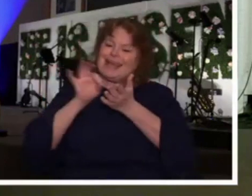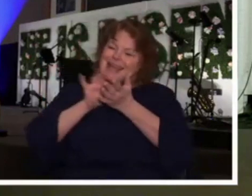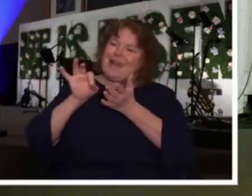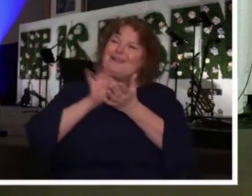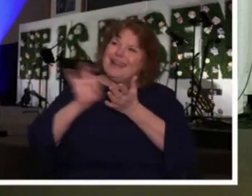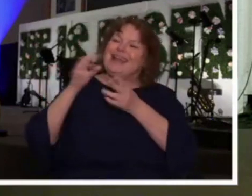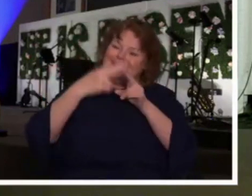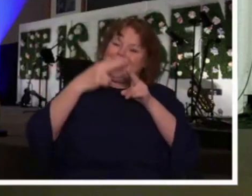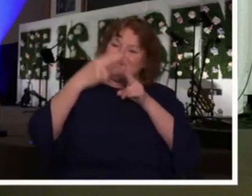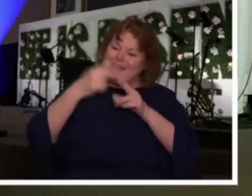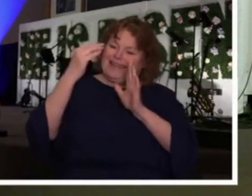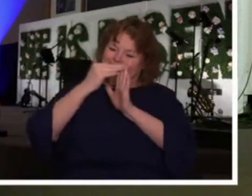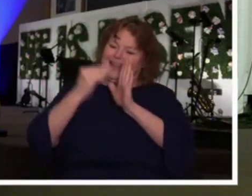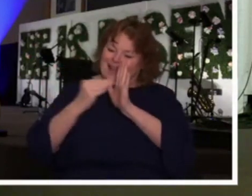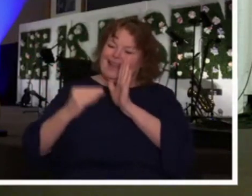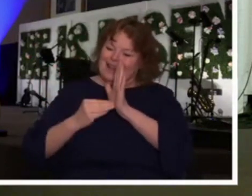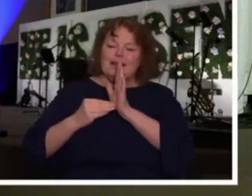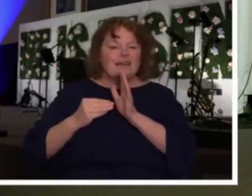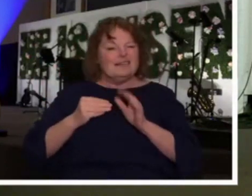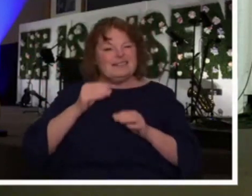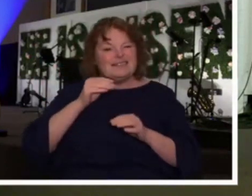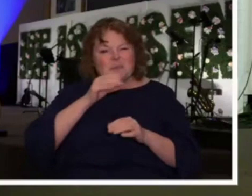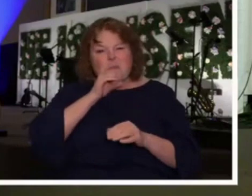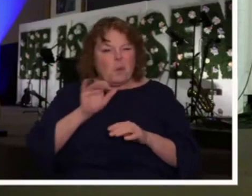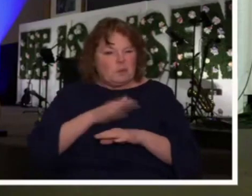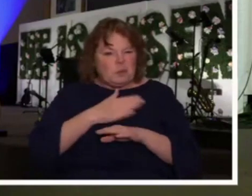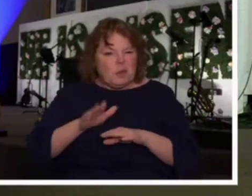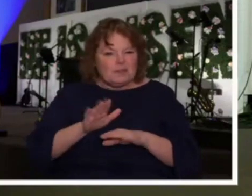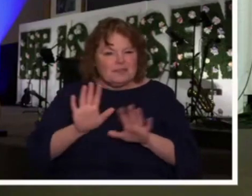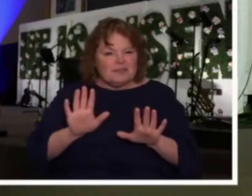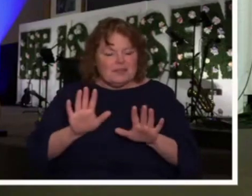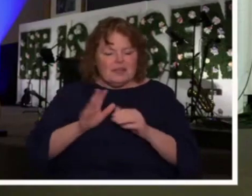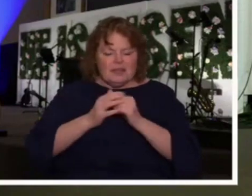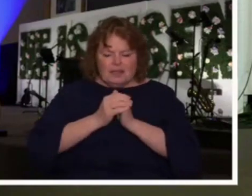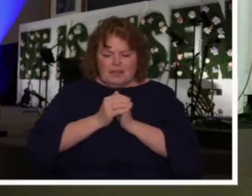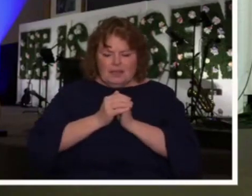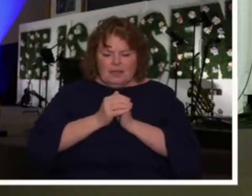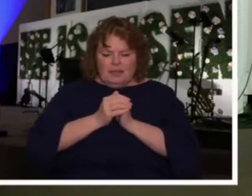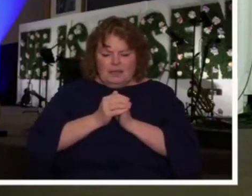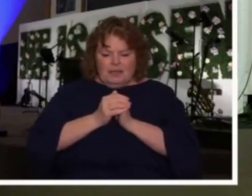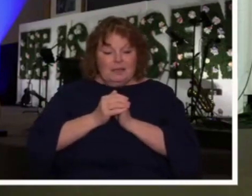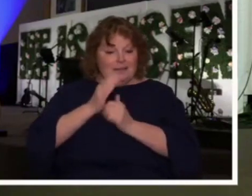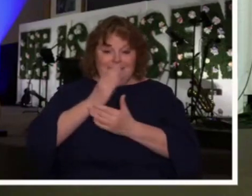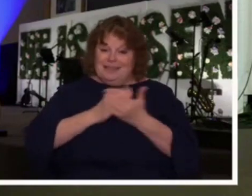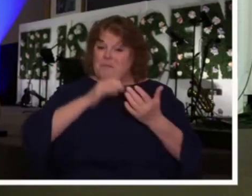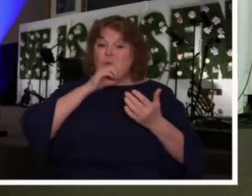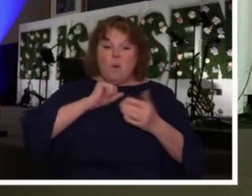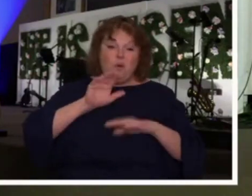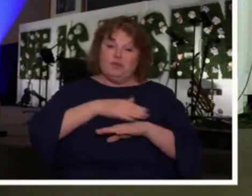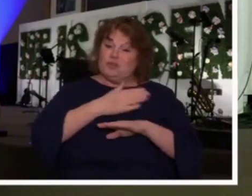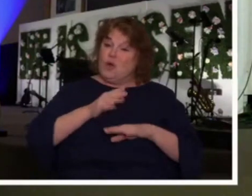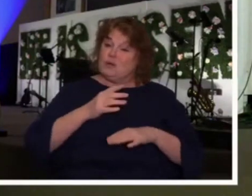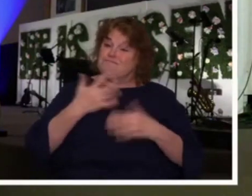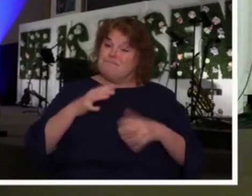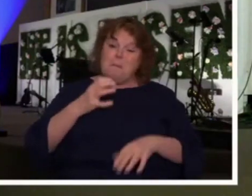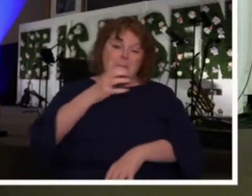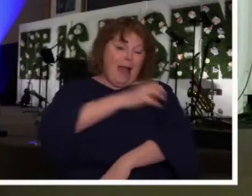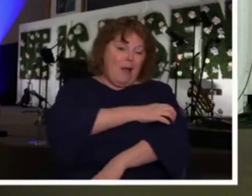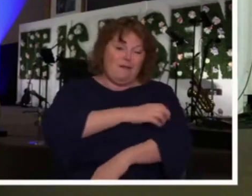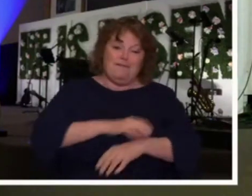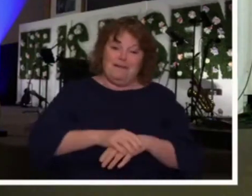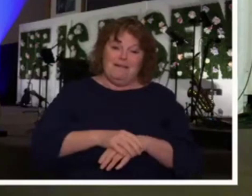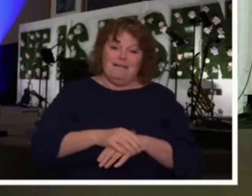one. You know, there's tremendous power in some of those old hymns in the way that they